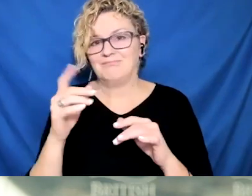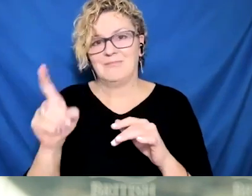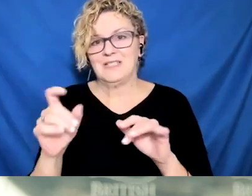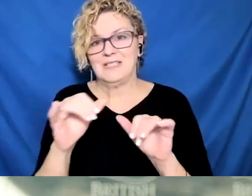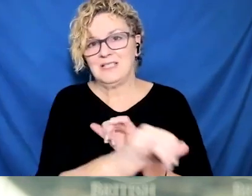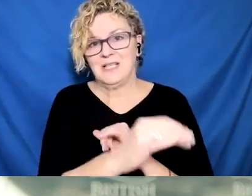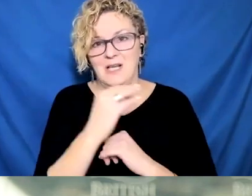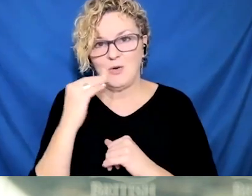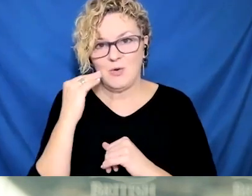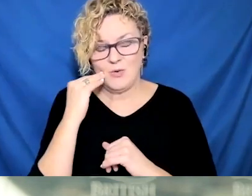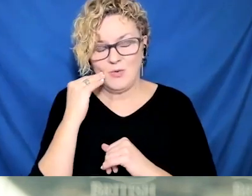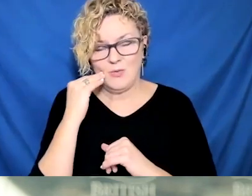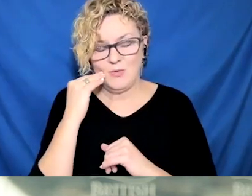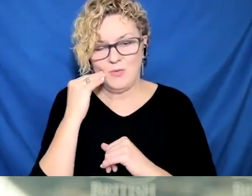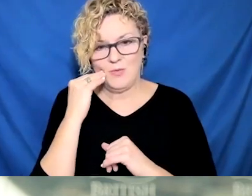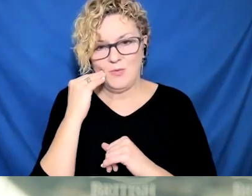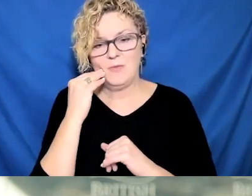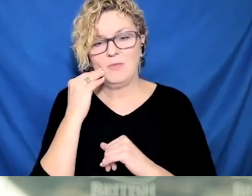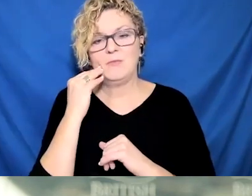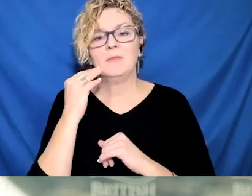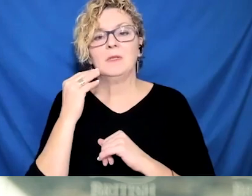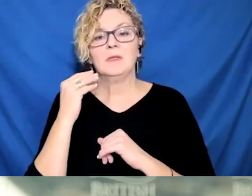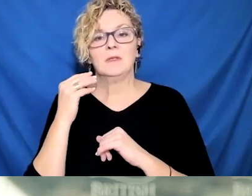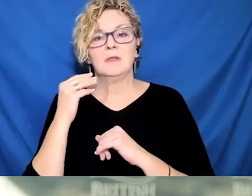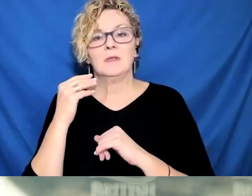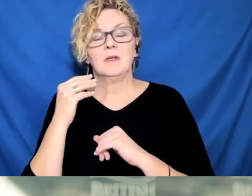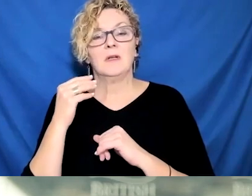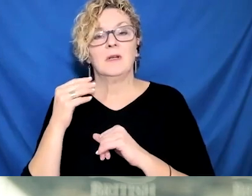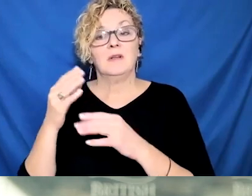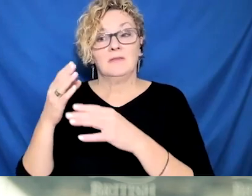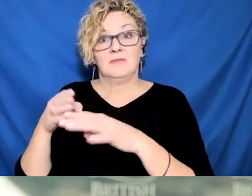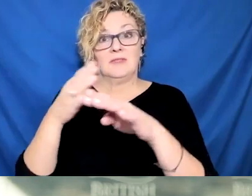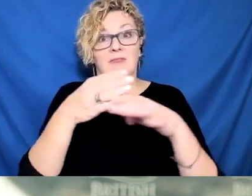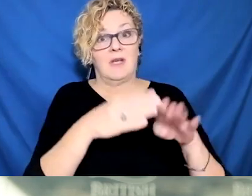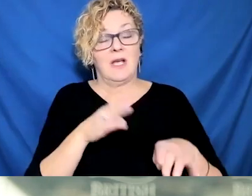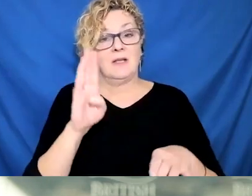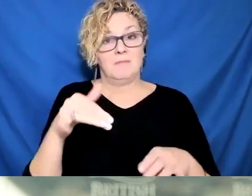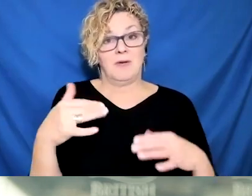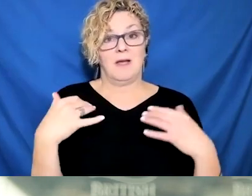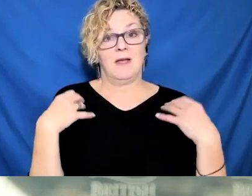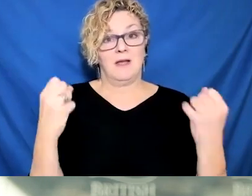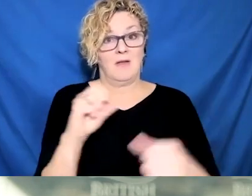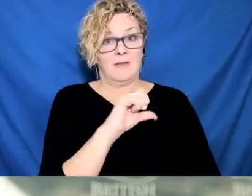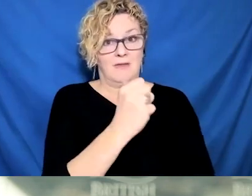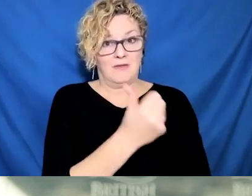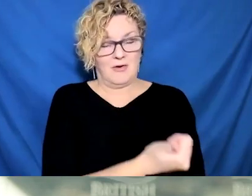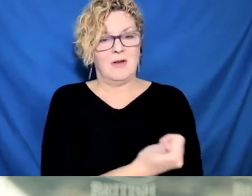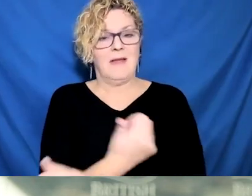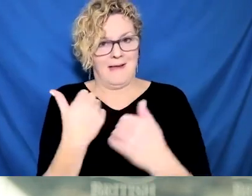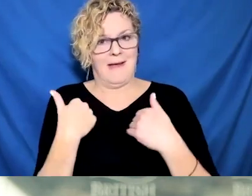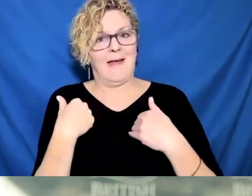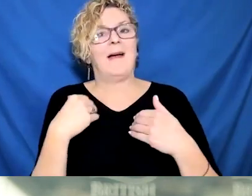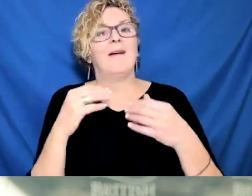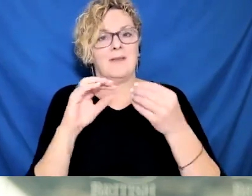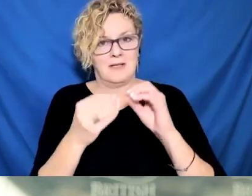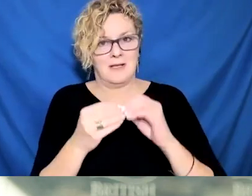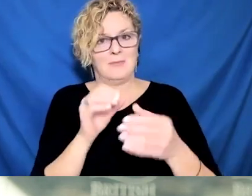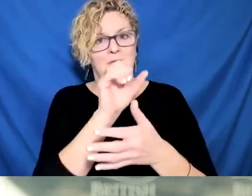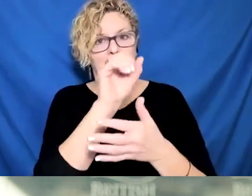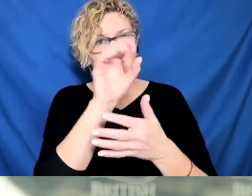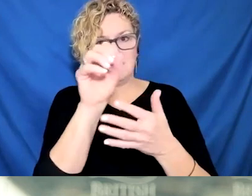bulletins, and the briefings from Health 30 CEOs on Tuesday, a number of changes have occurred. As you've seen from the daily